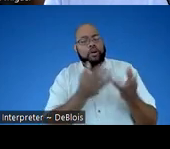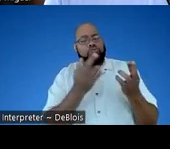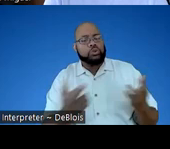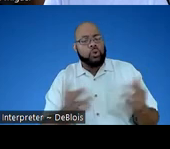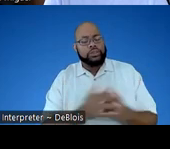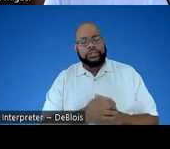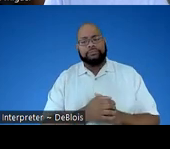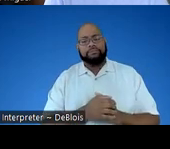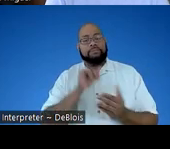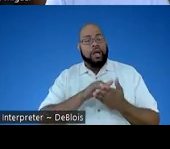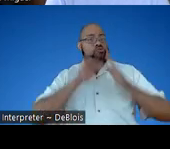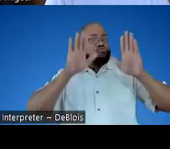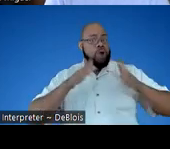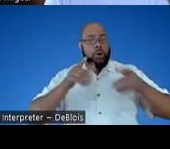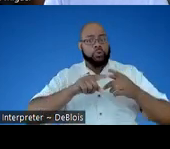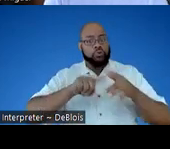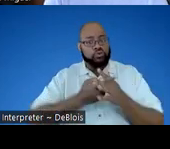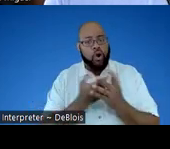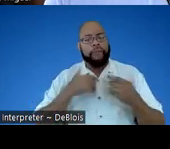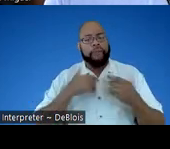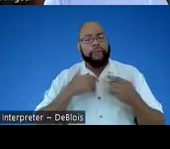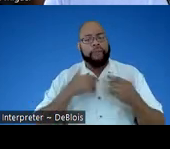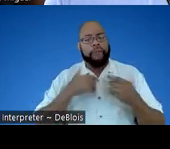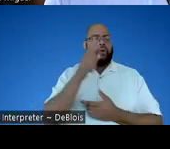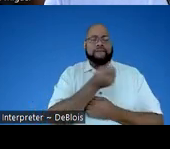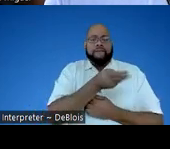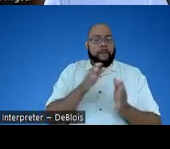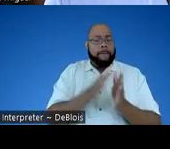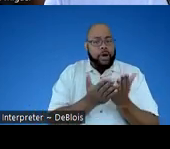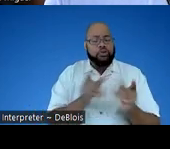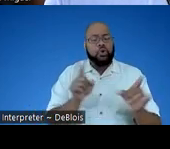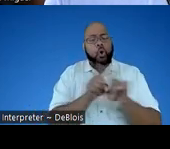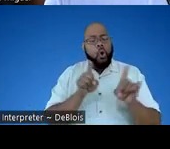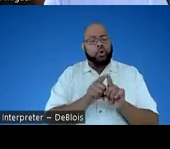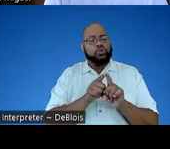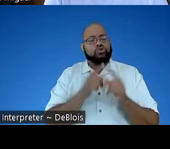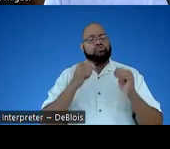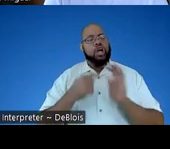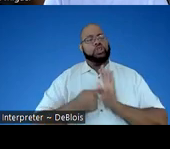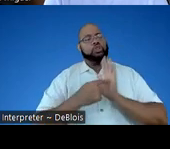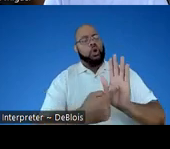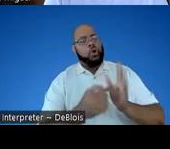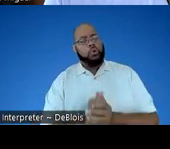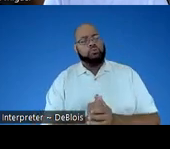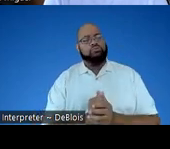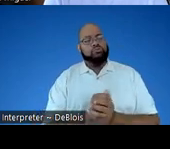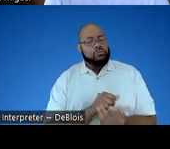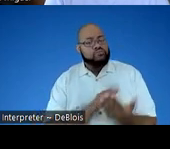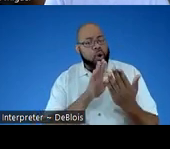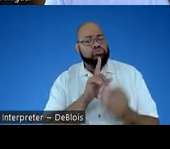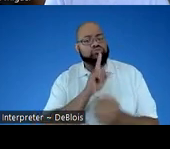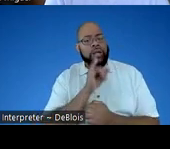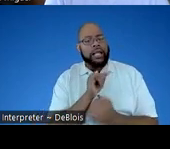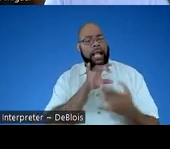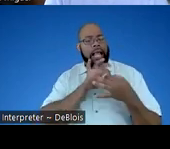um, that are a great way to start. And we've done this for quite a few books and also sort of tried to show an approach to really